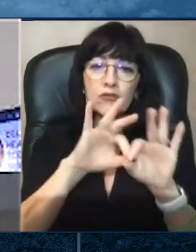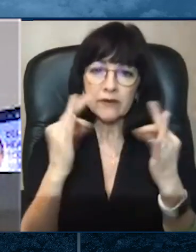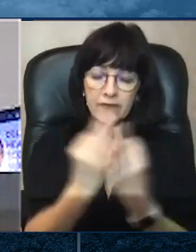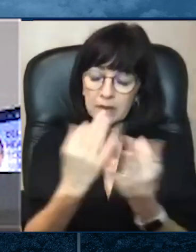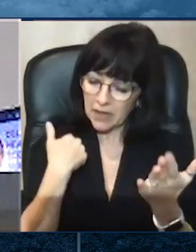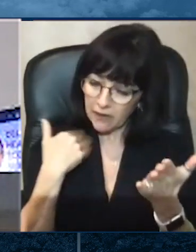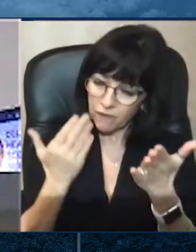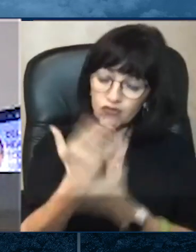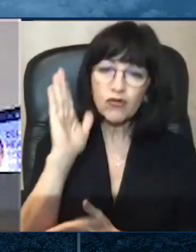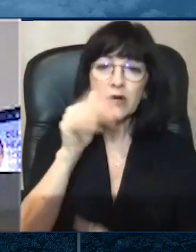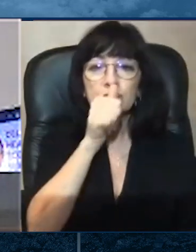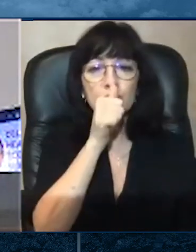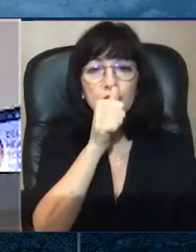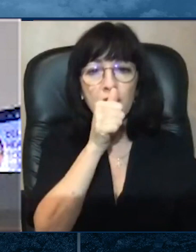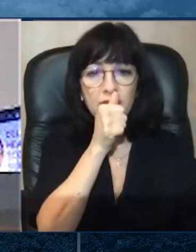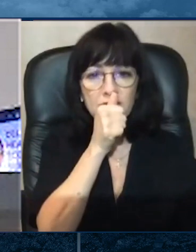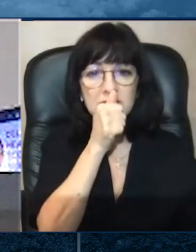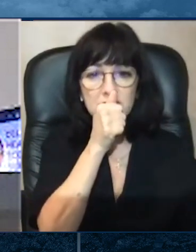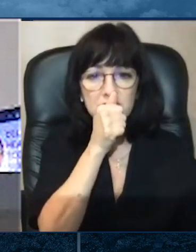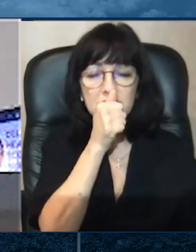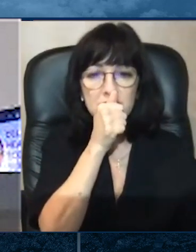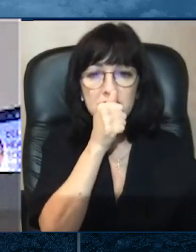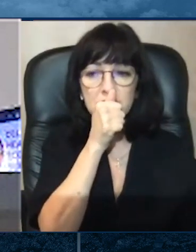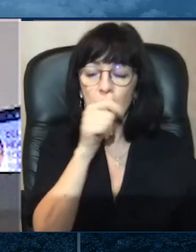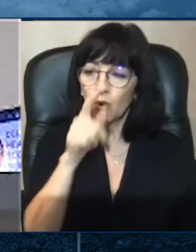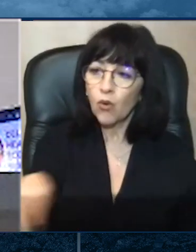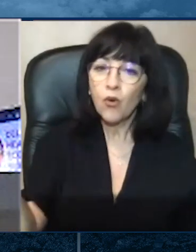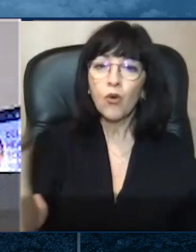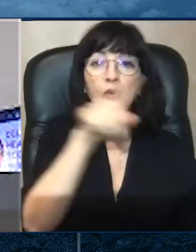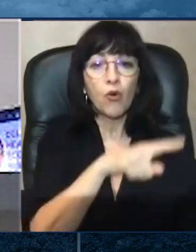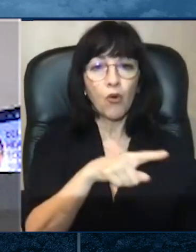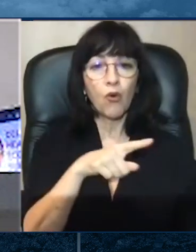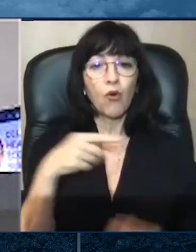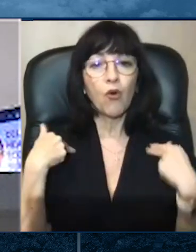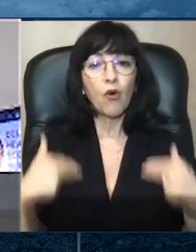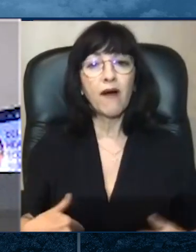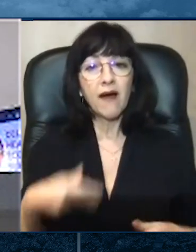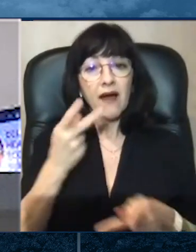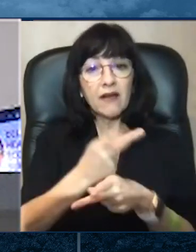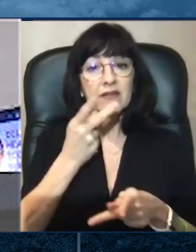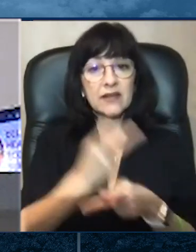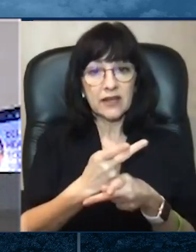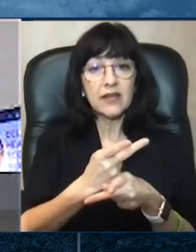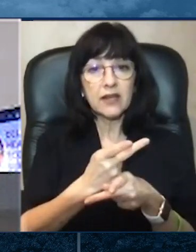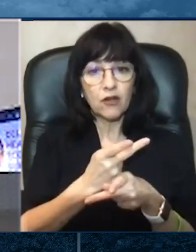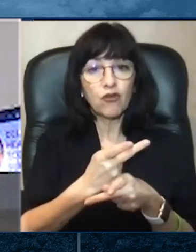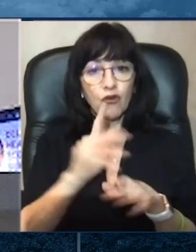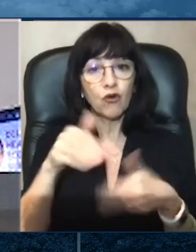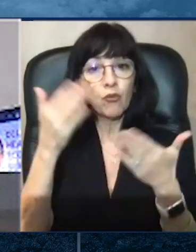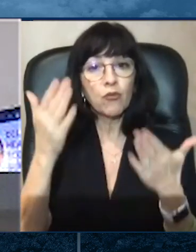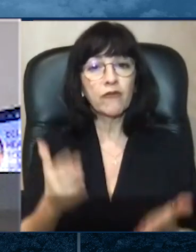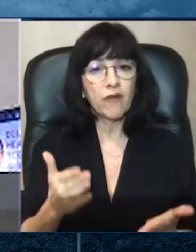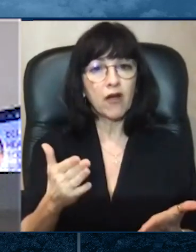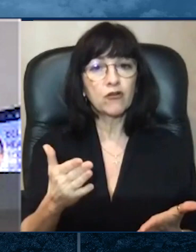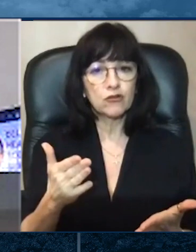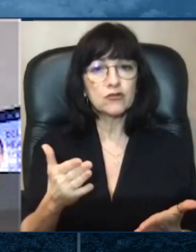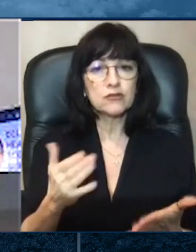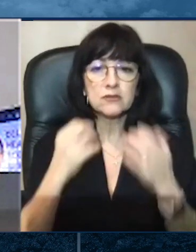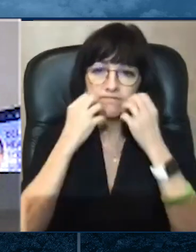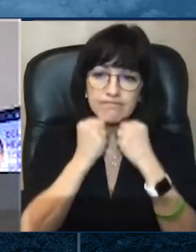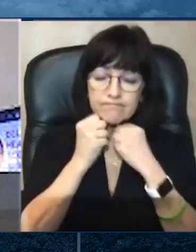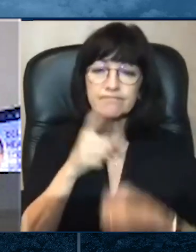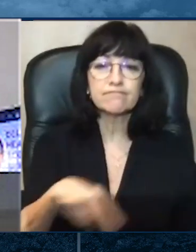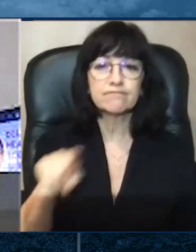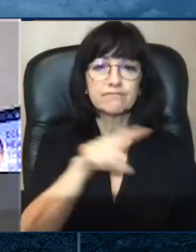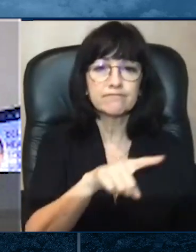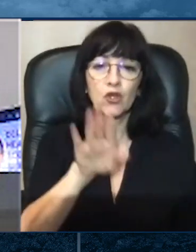of us at DHSS and all of the health care providers in our state, your family's health is our highest priority. Now let me